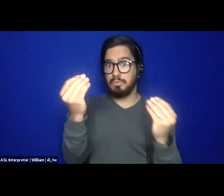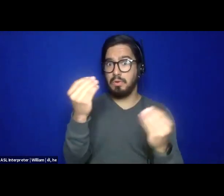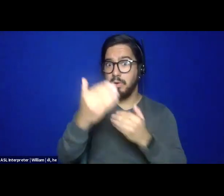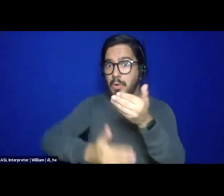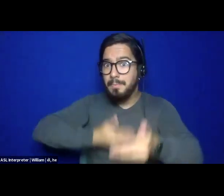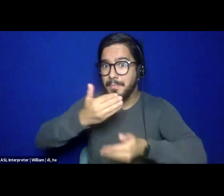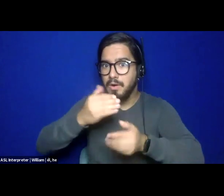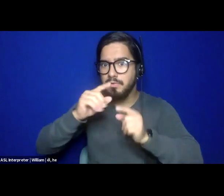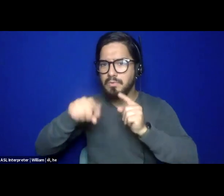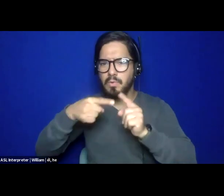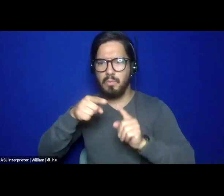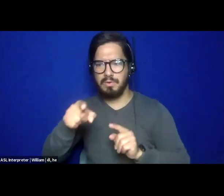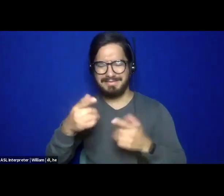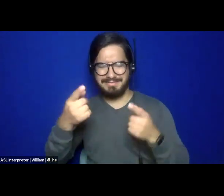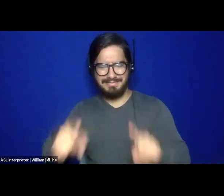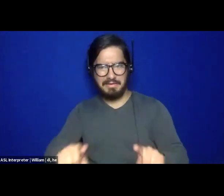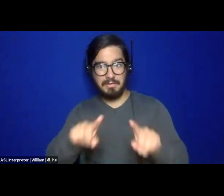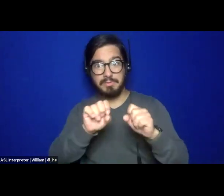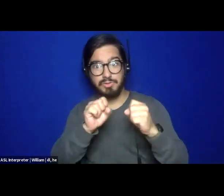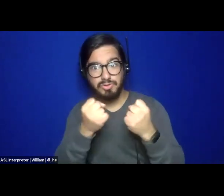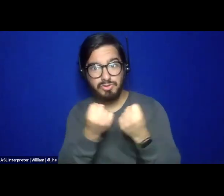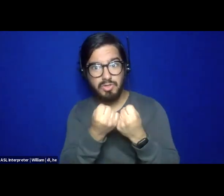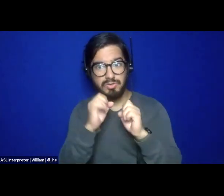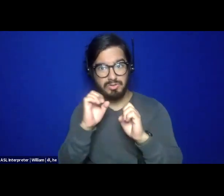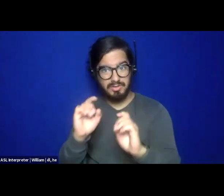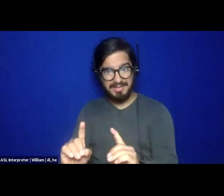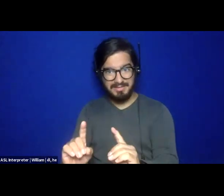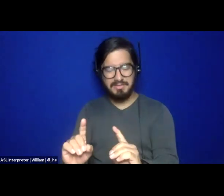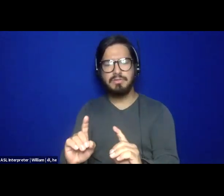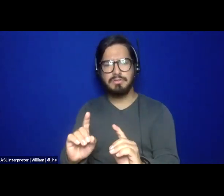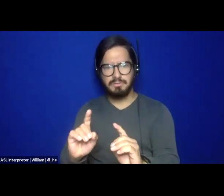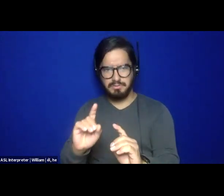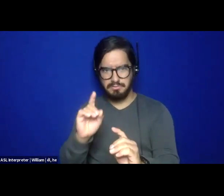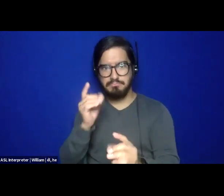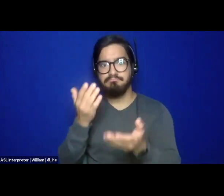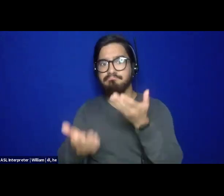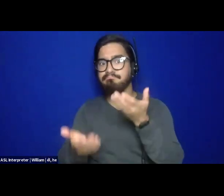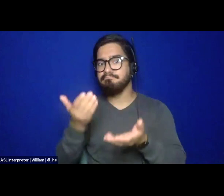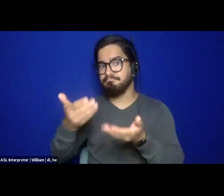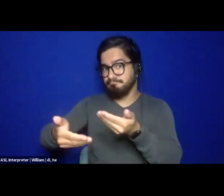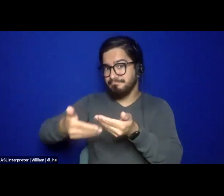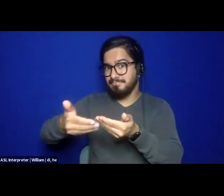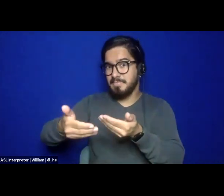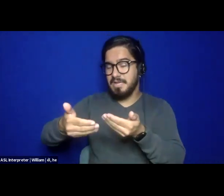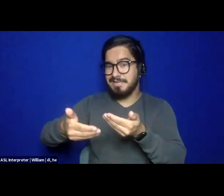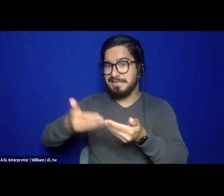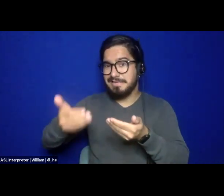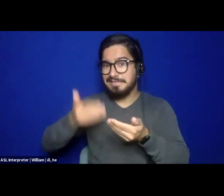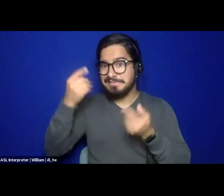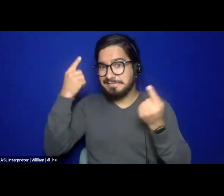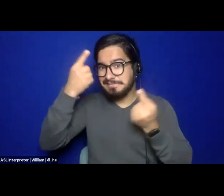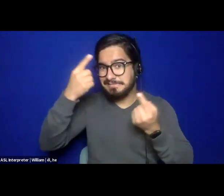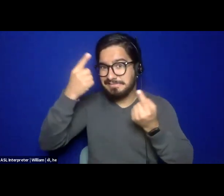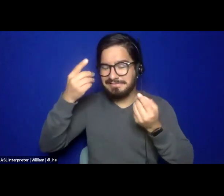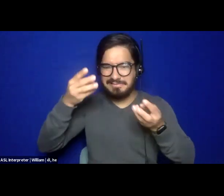socialized and educated, um, it would be really easy to actually start to, to think and believe the way I was trained. And honestly,